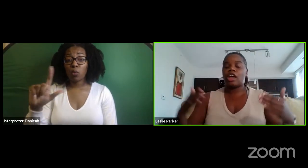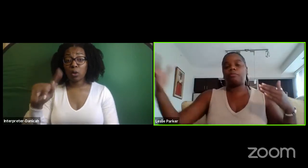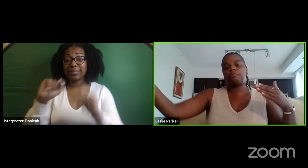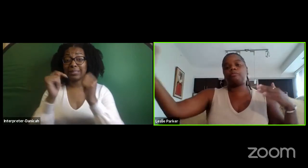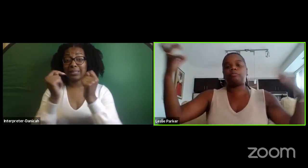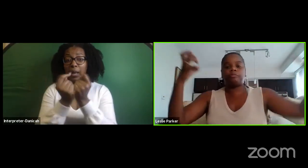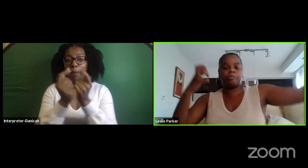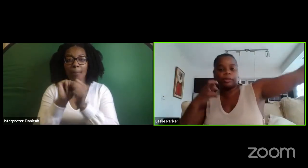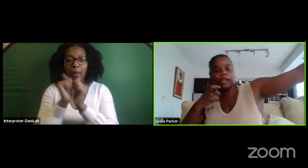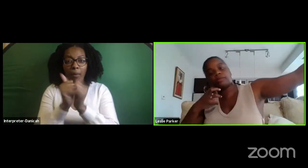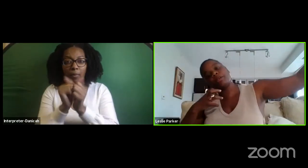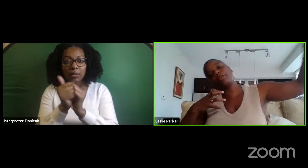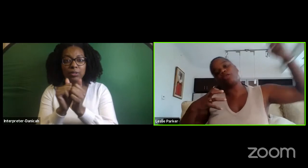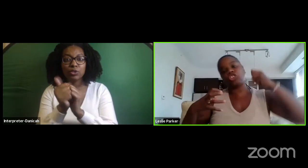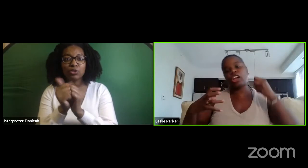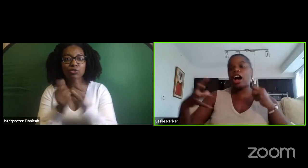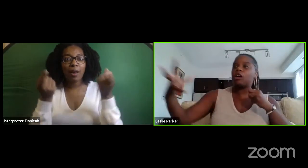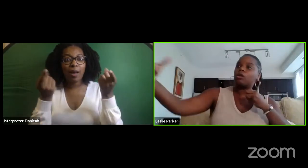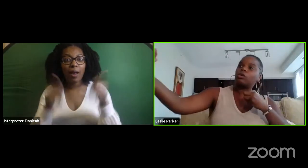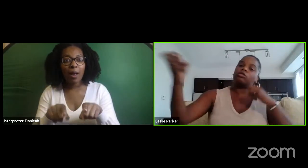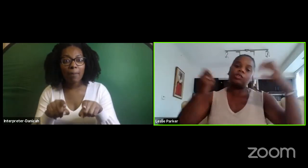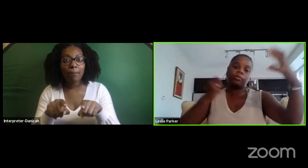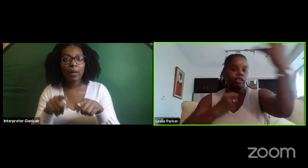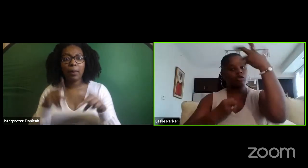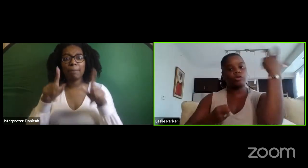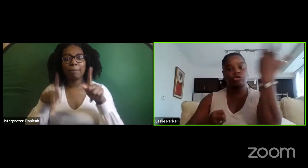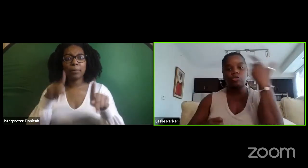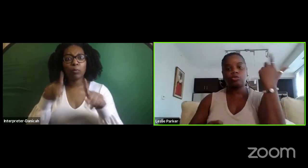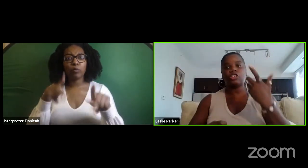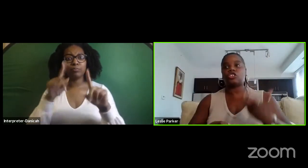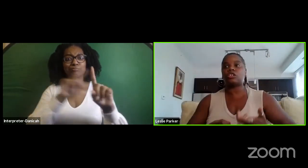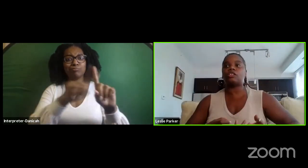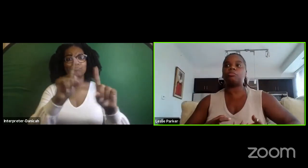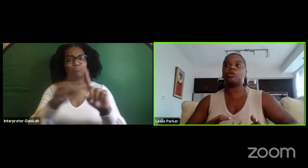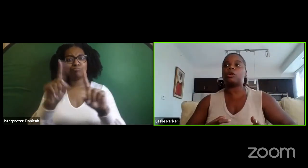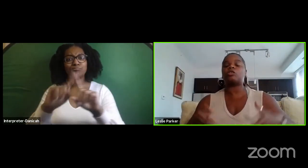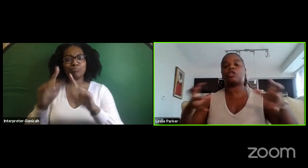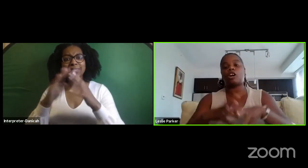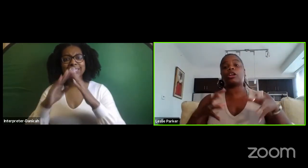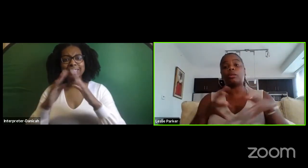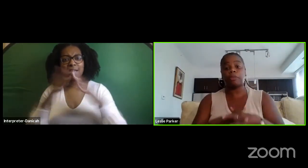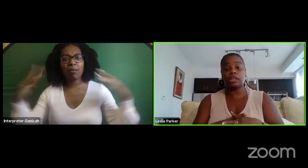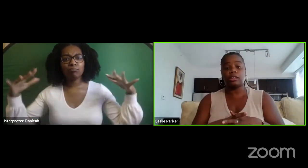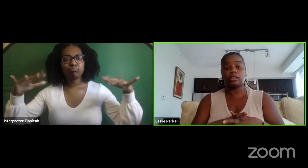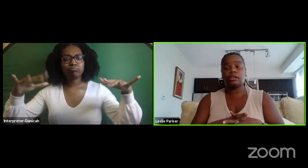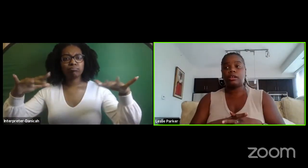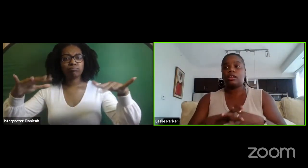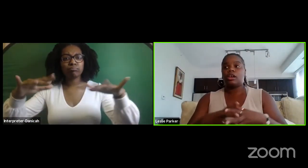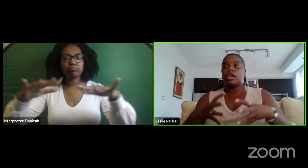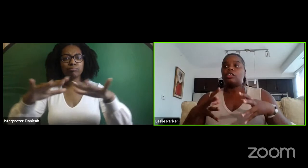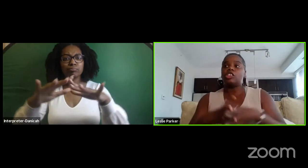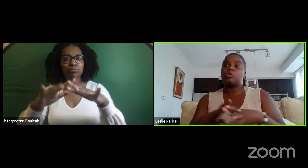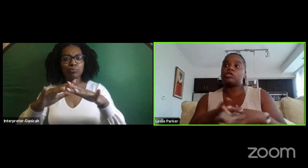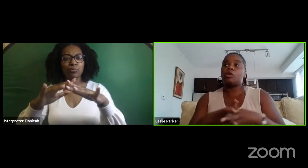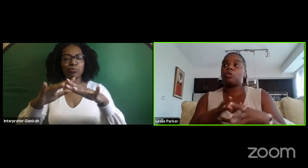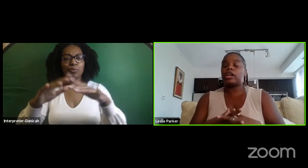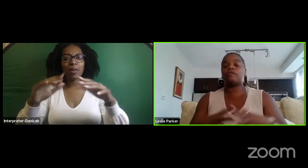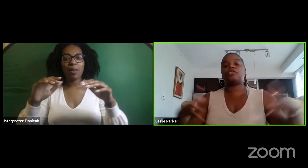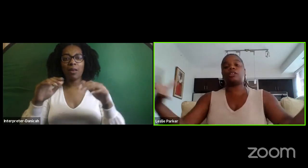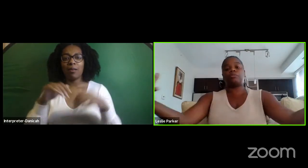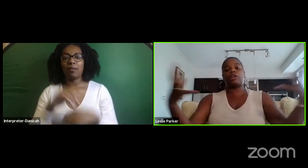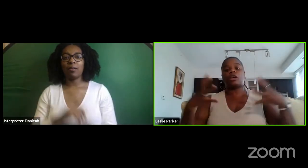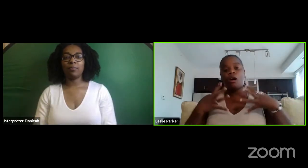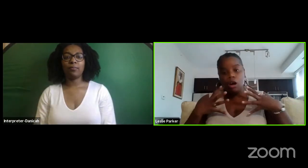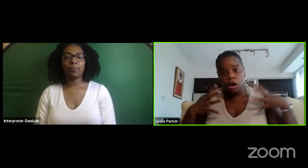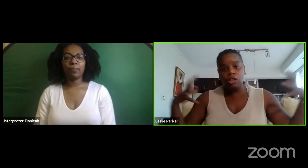that people from Chicago, different places within the region of the Midwest, would come and compete. And this was our